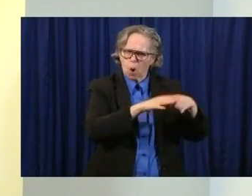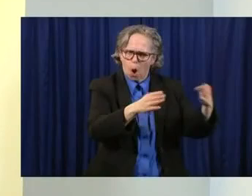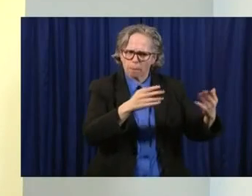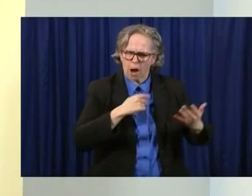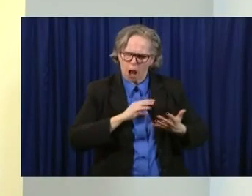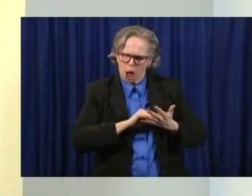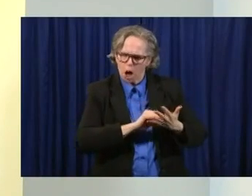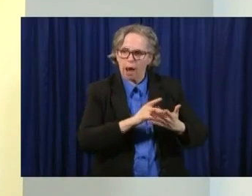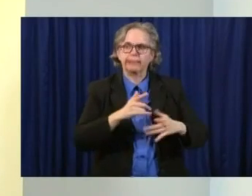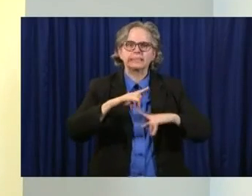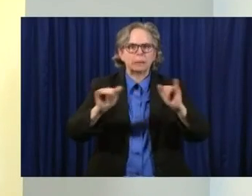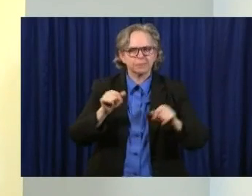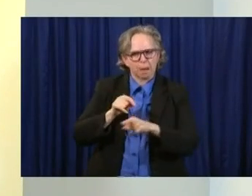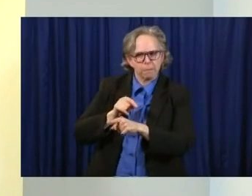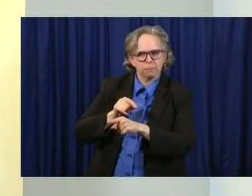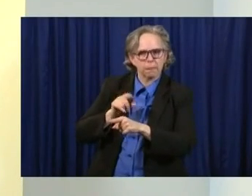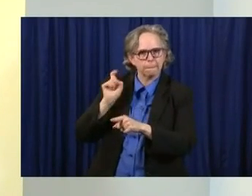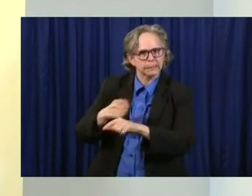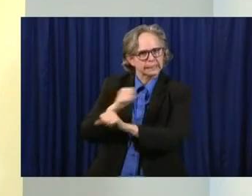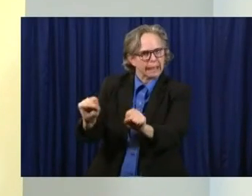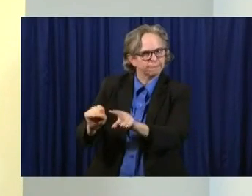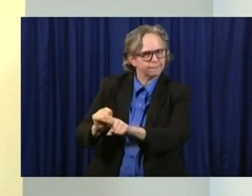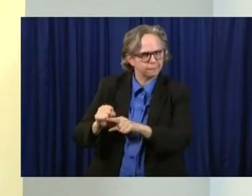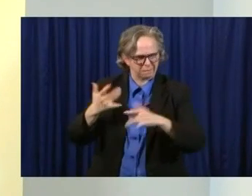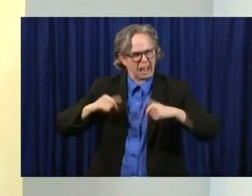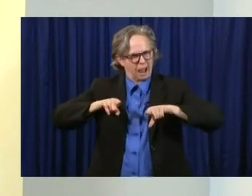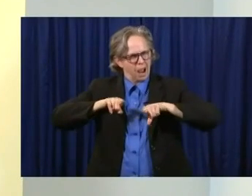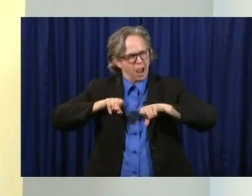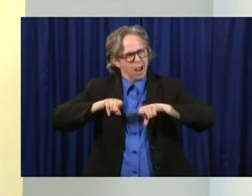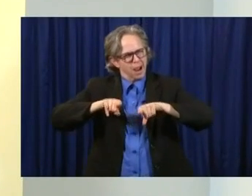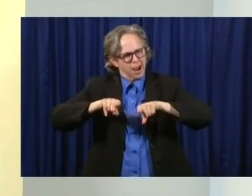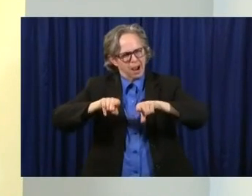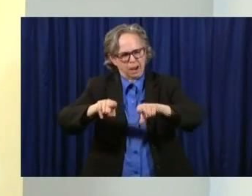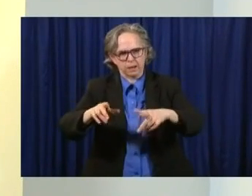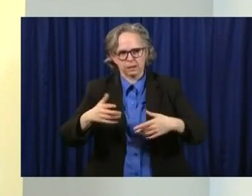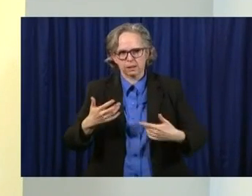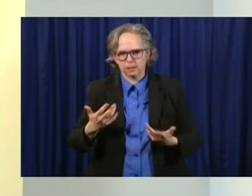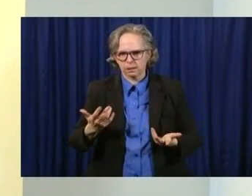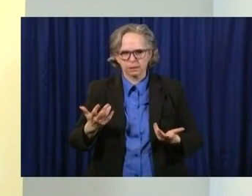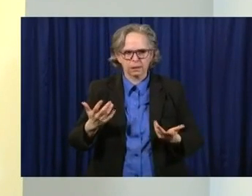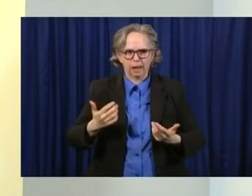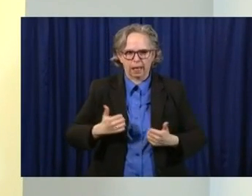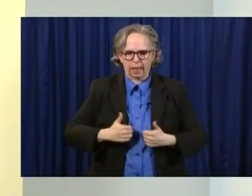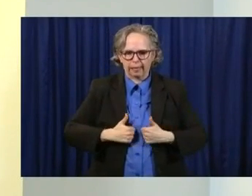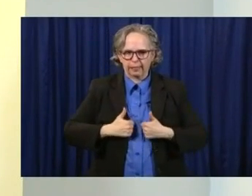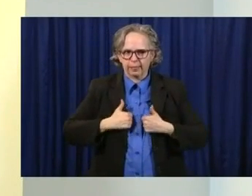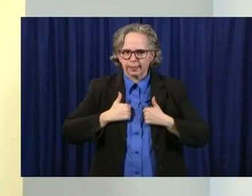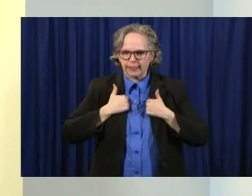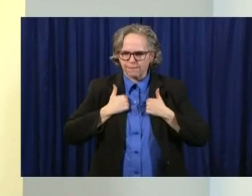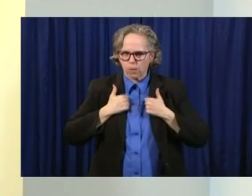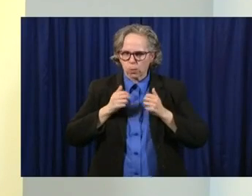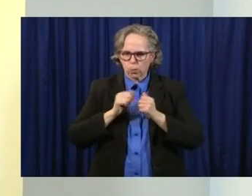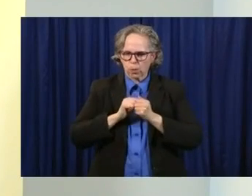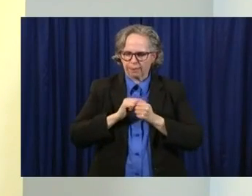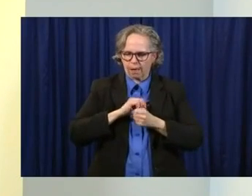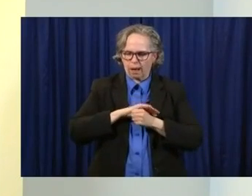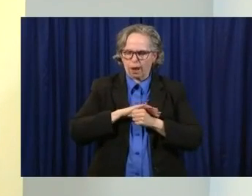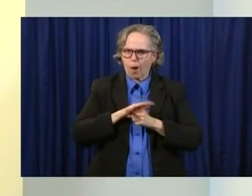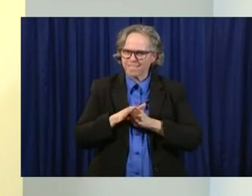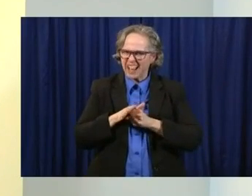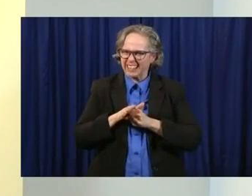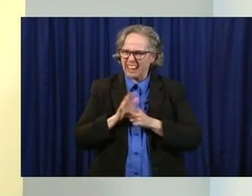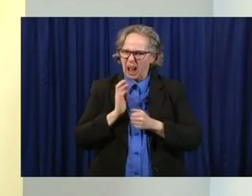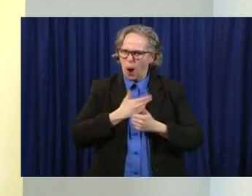possible. We are learning how to live with coronavirus in our lives, as it will be with us for a while.